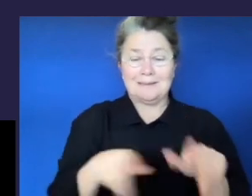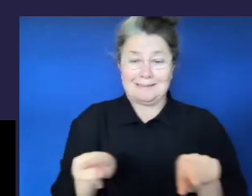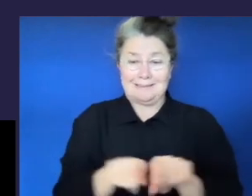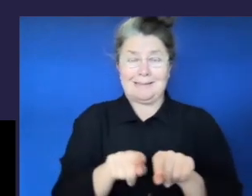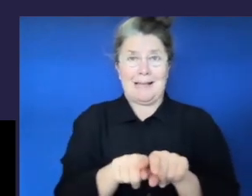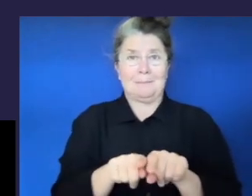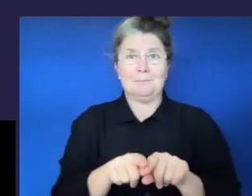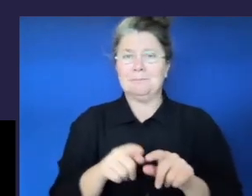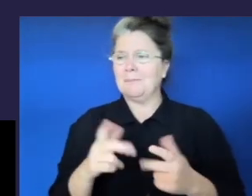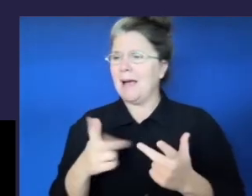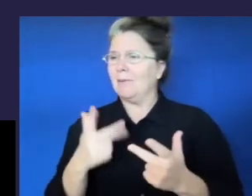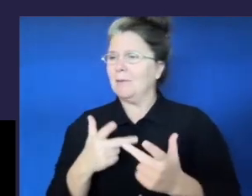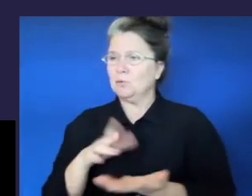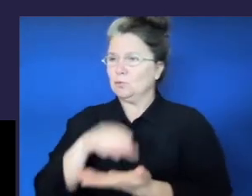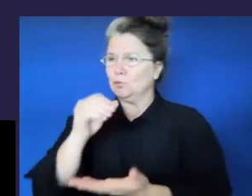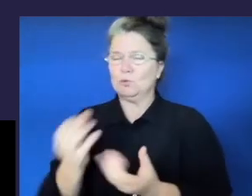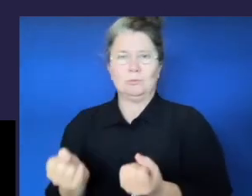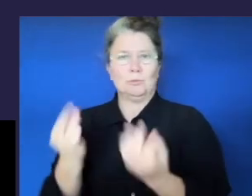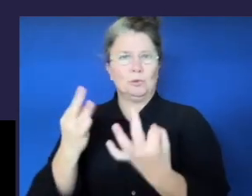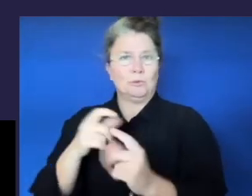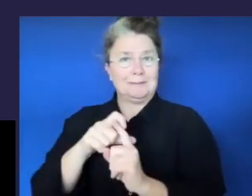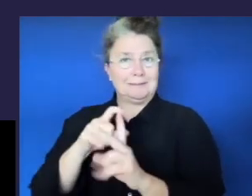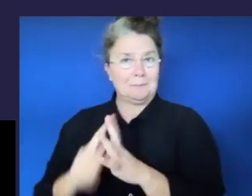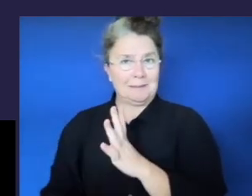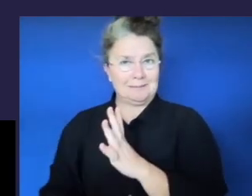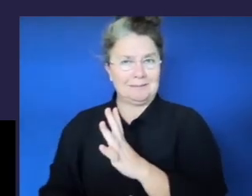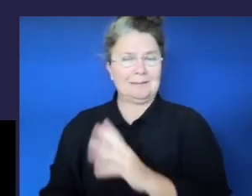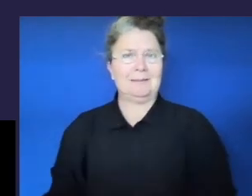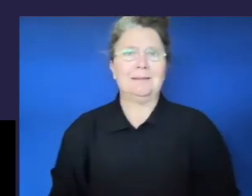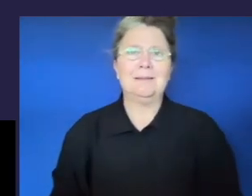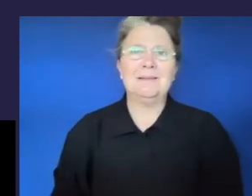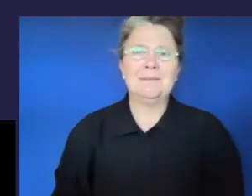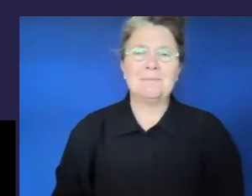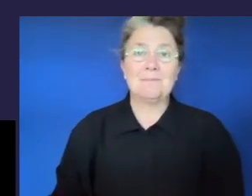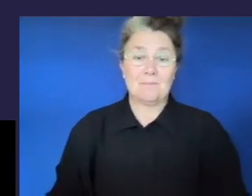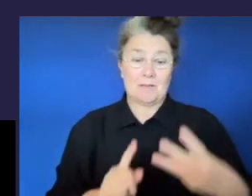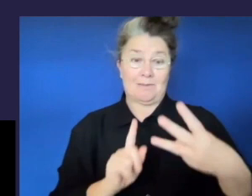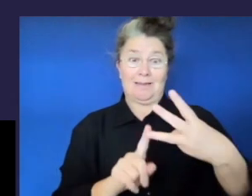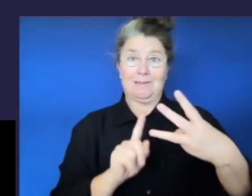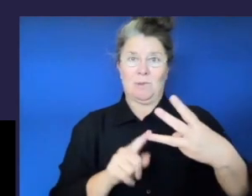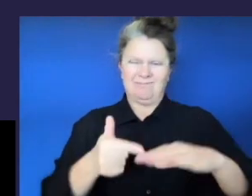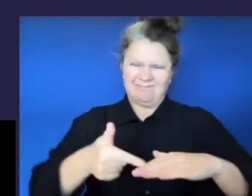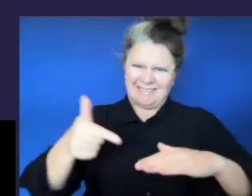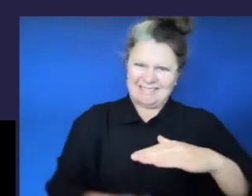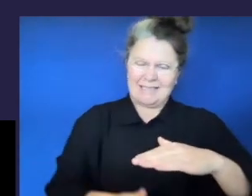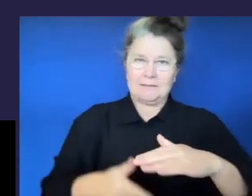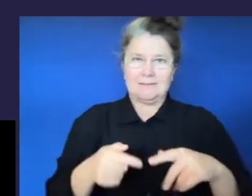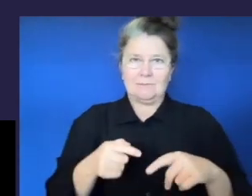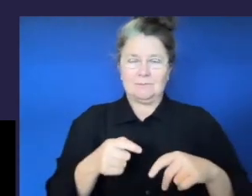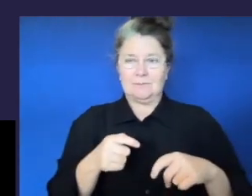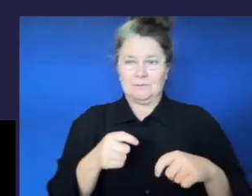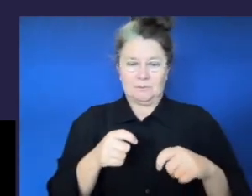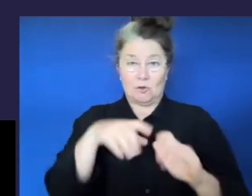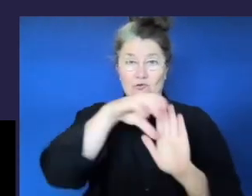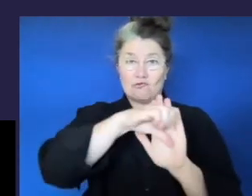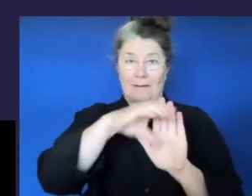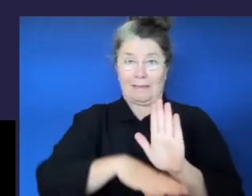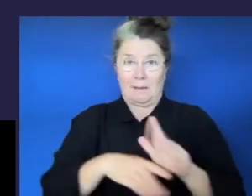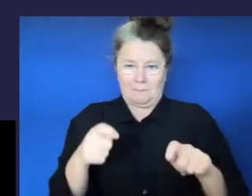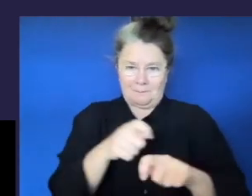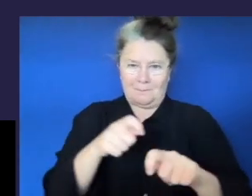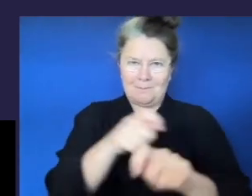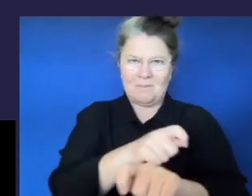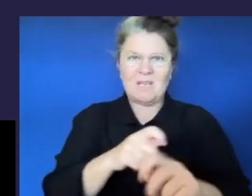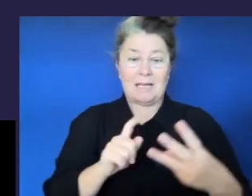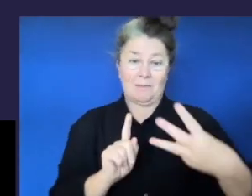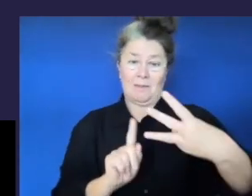-disabled peers. Extensive curriculum adjustments are ongoing with sustained levels of intense support. They occur for